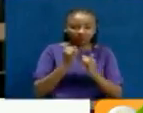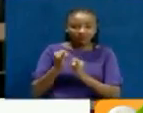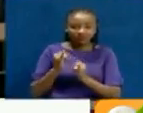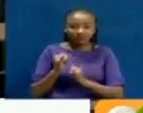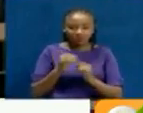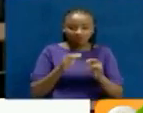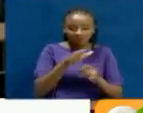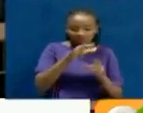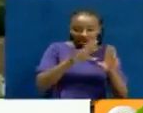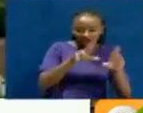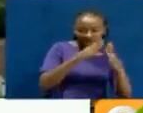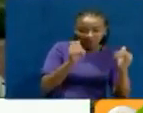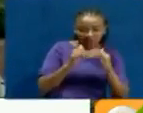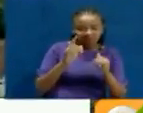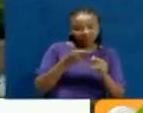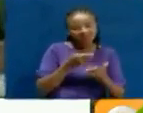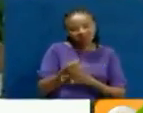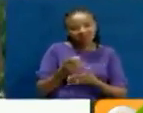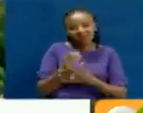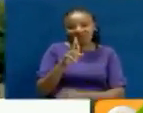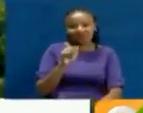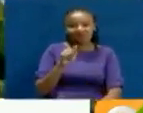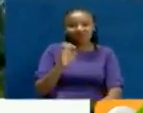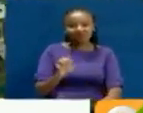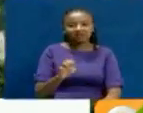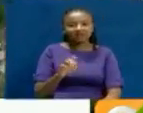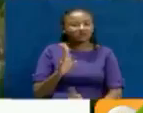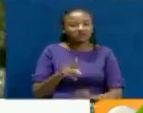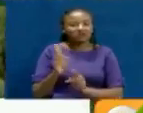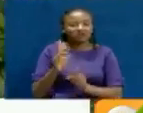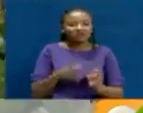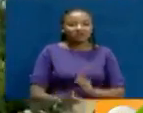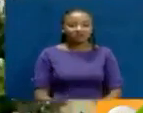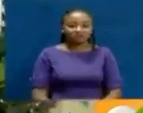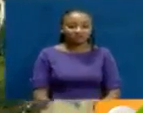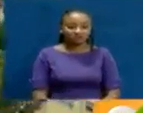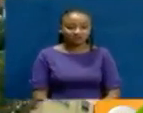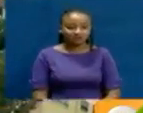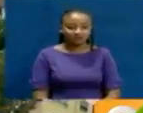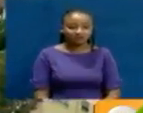financing. They pay their rates and rents as would any landowner. Faisal Ahmed, Citizen TV, Nero.